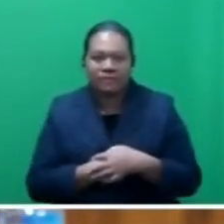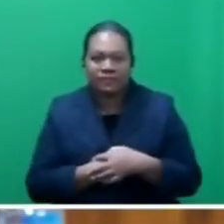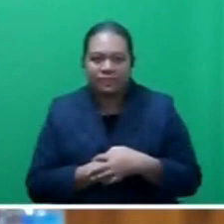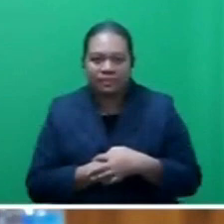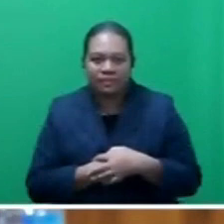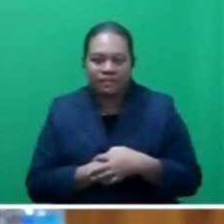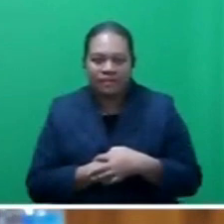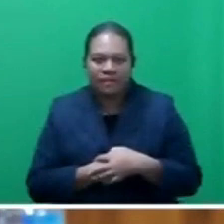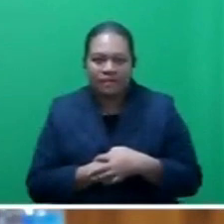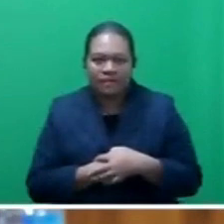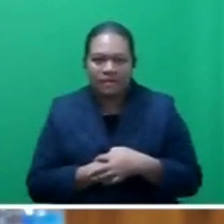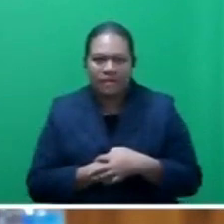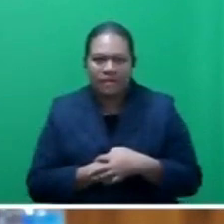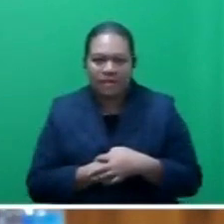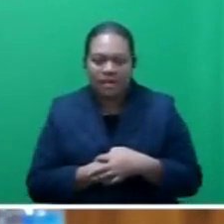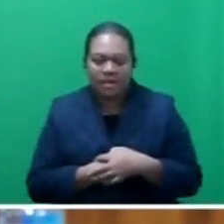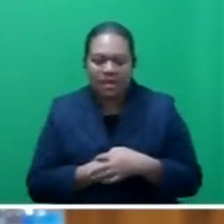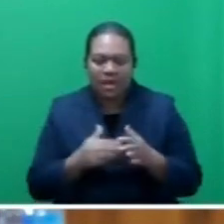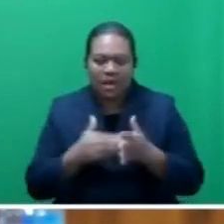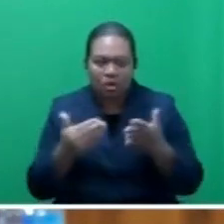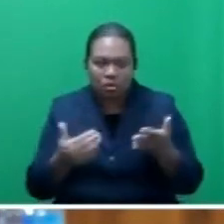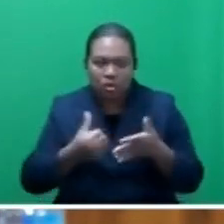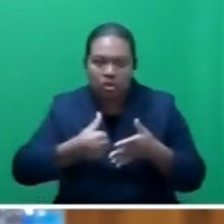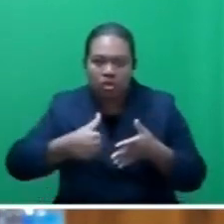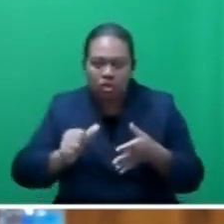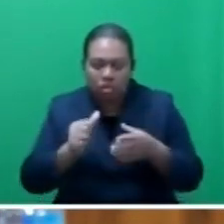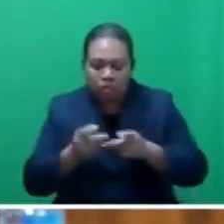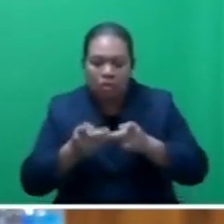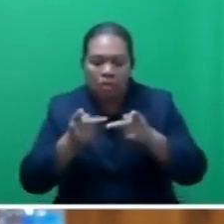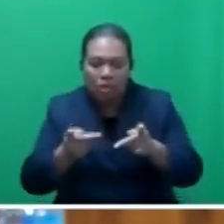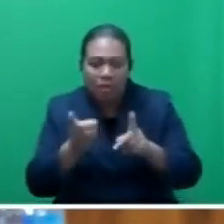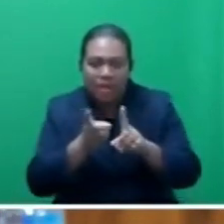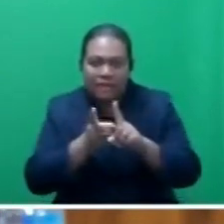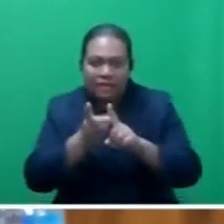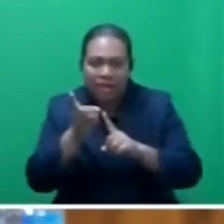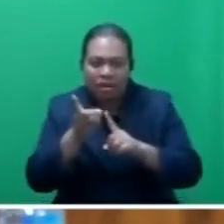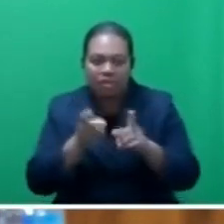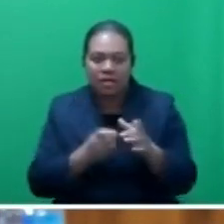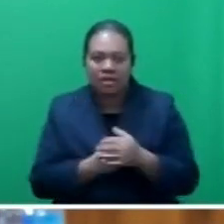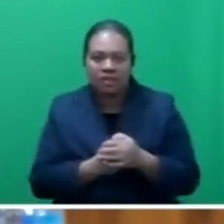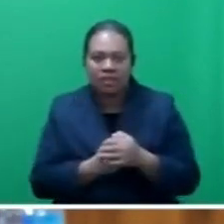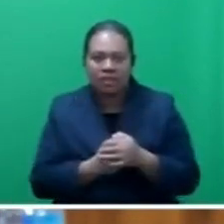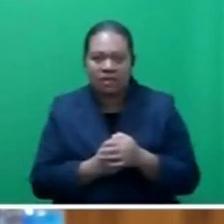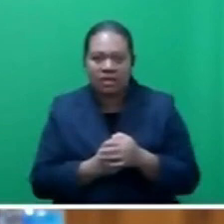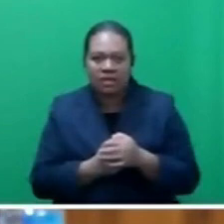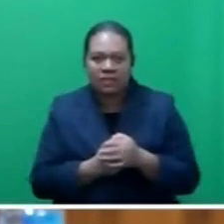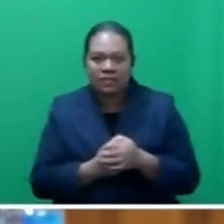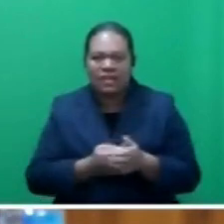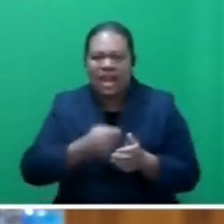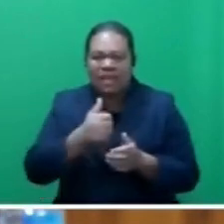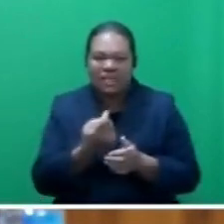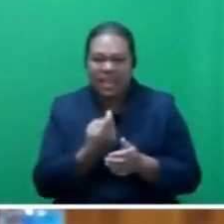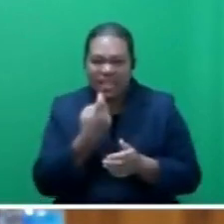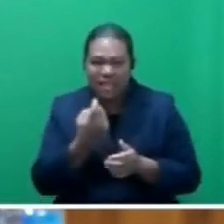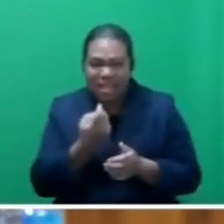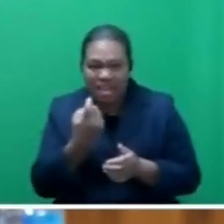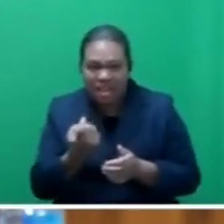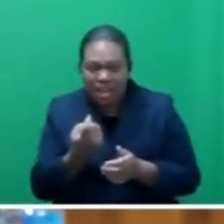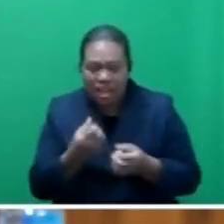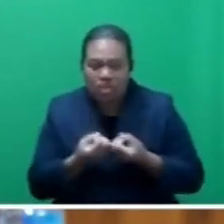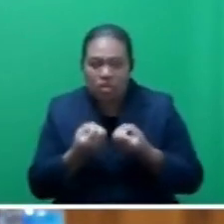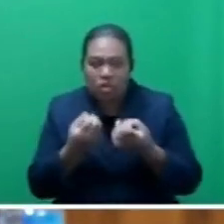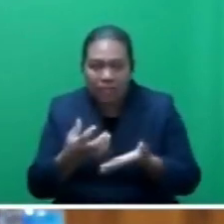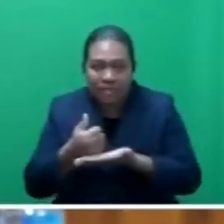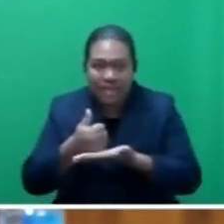Export promotion to facilitate promoting development of export. Aftercare to provide investors